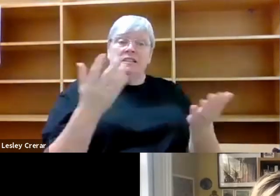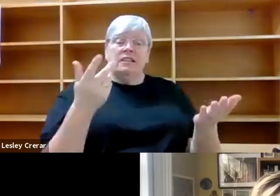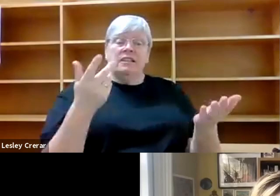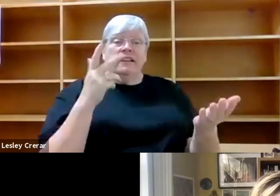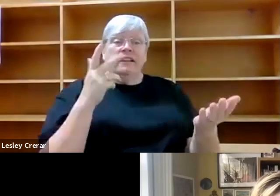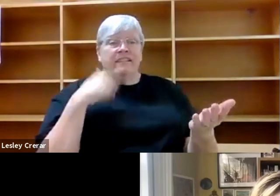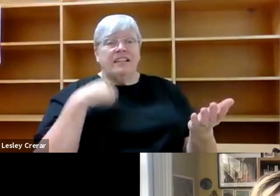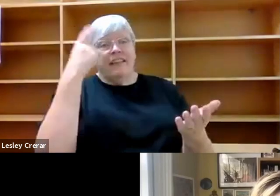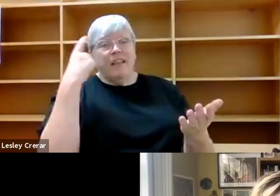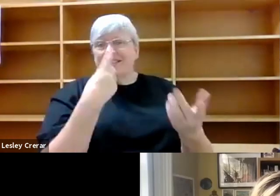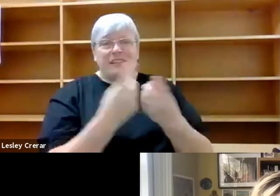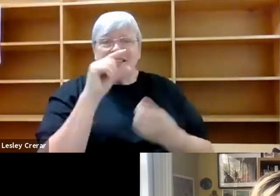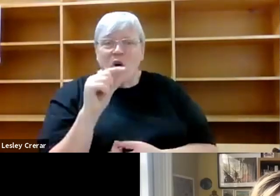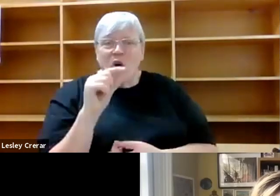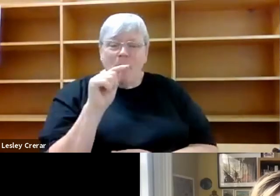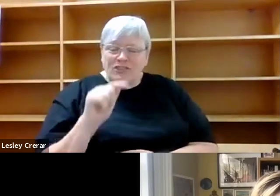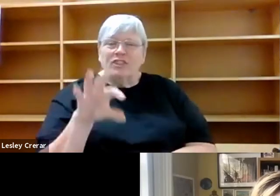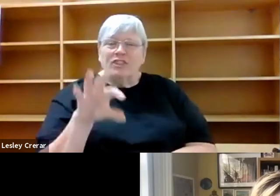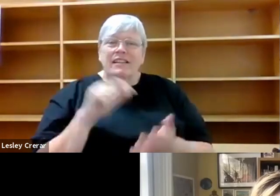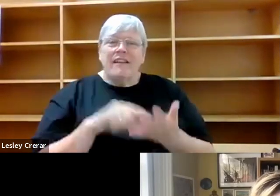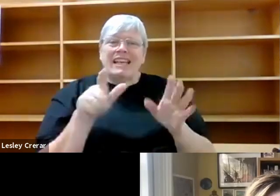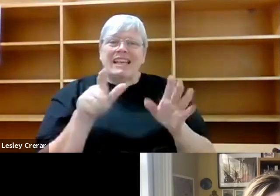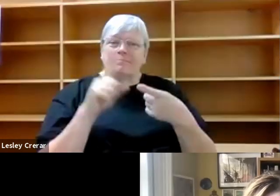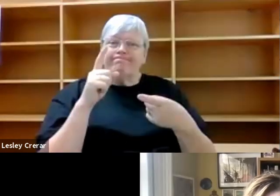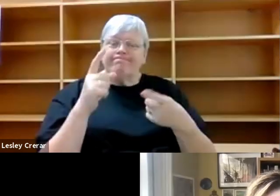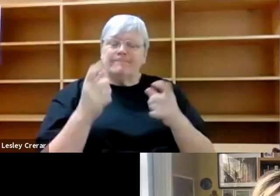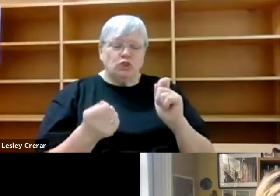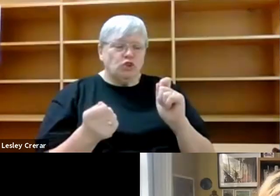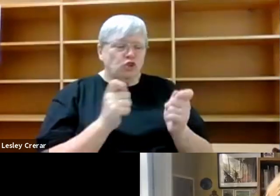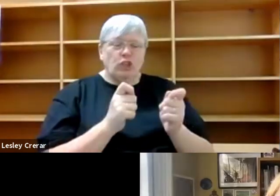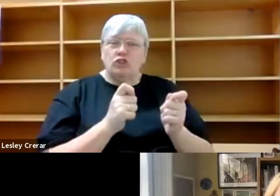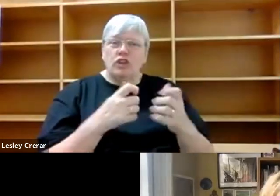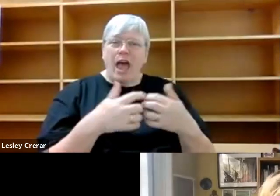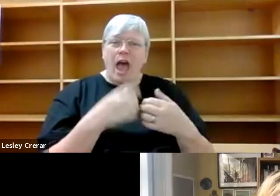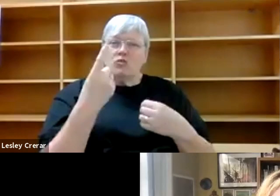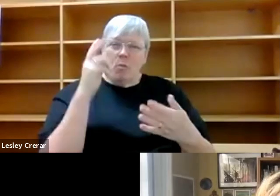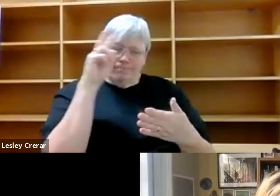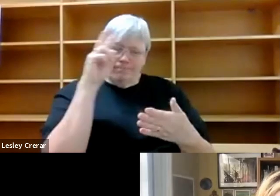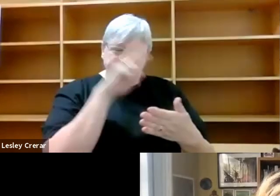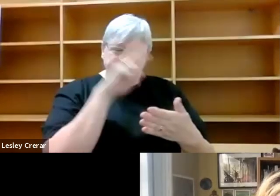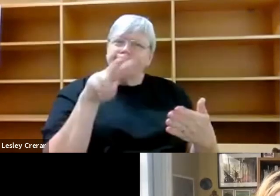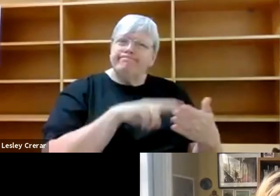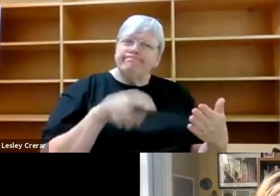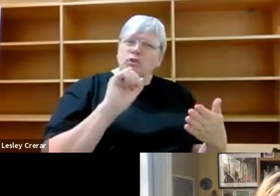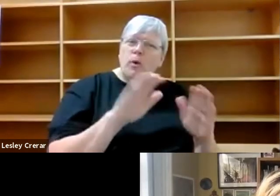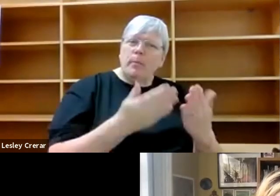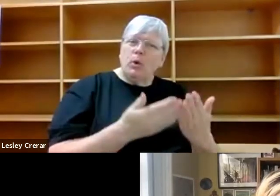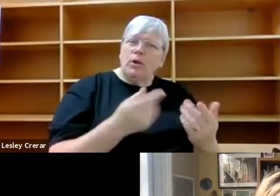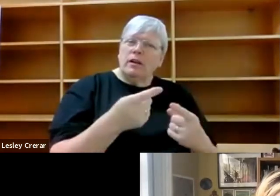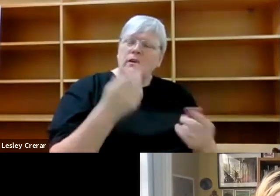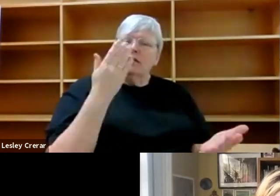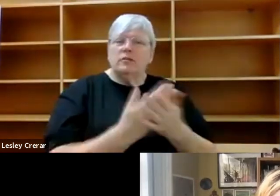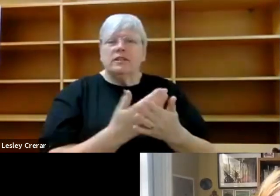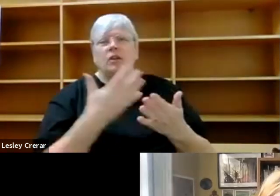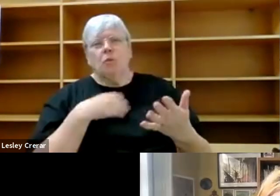typeface can, it can re sort of inscribe those acts of othering on the page. And so I really wanted to